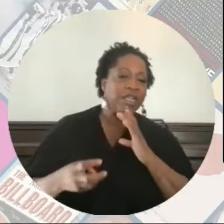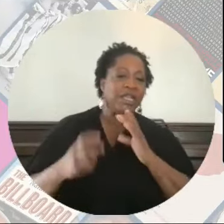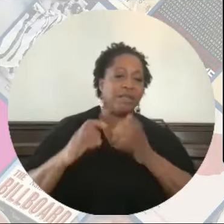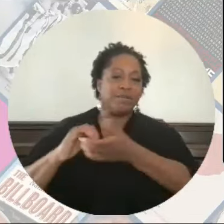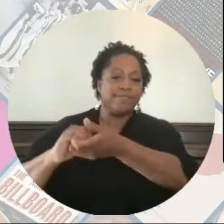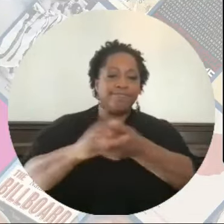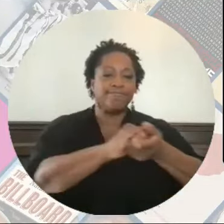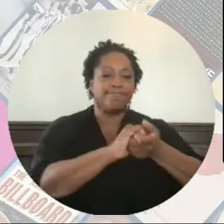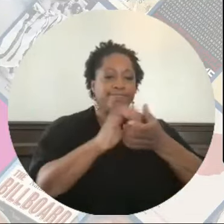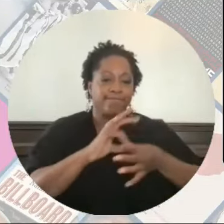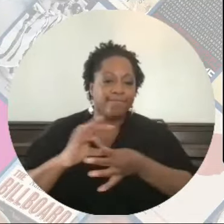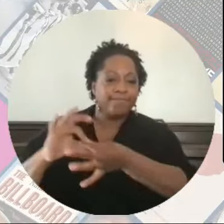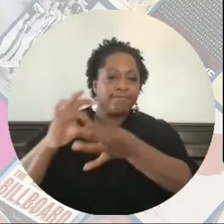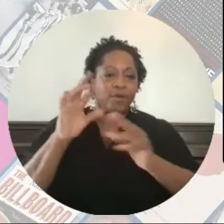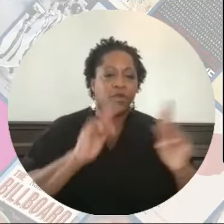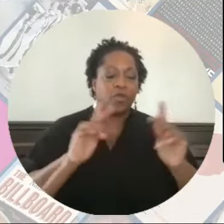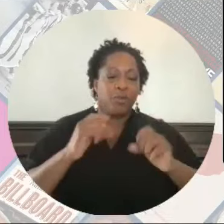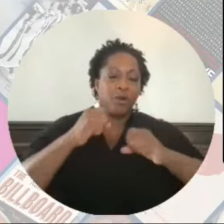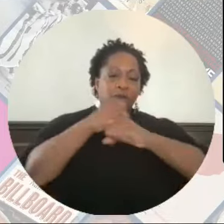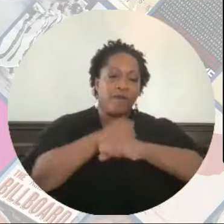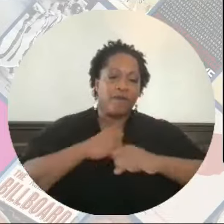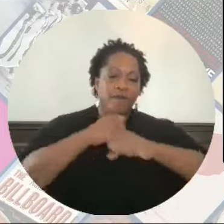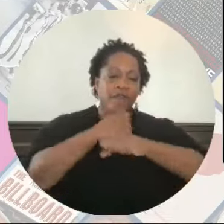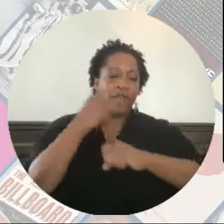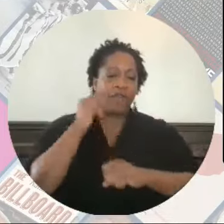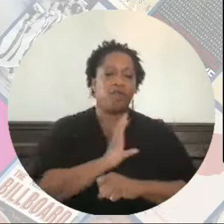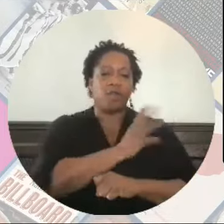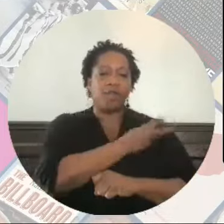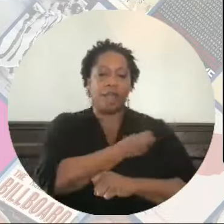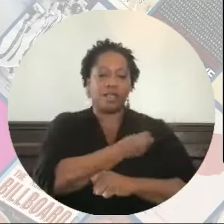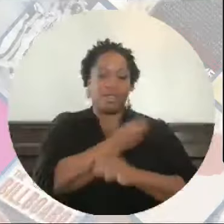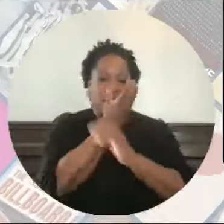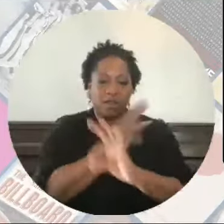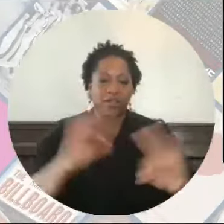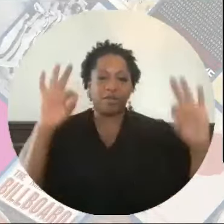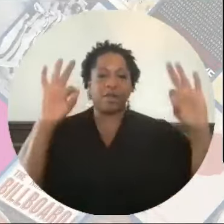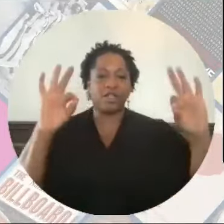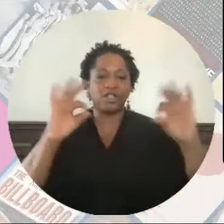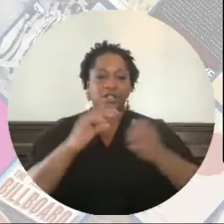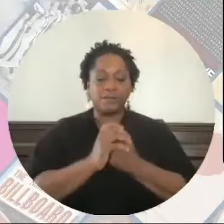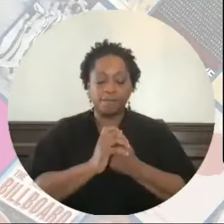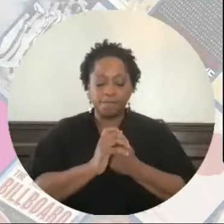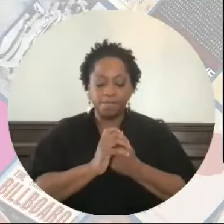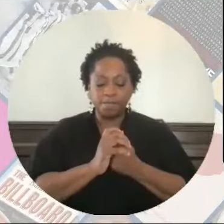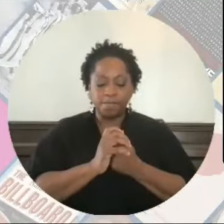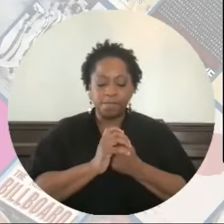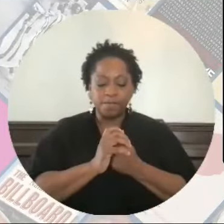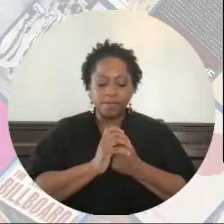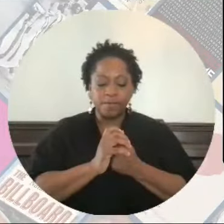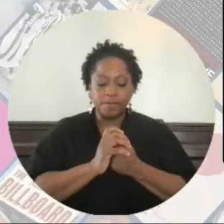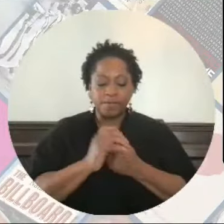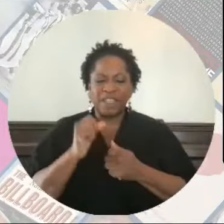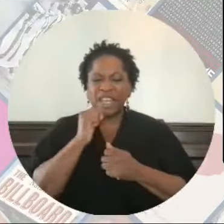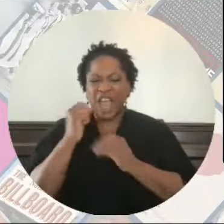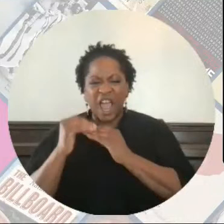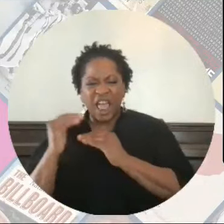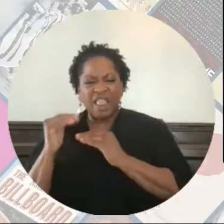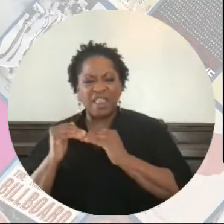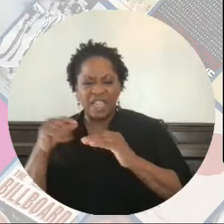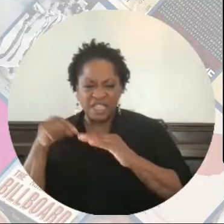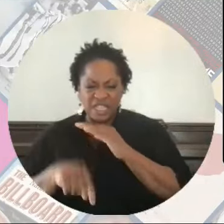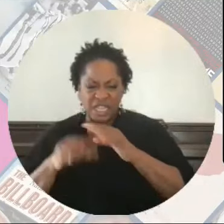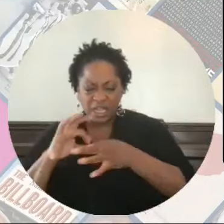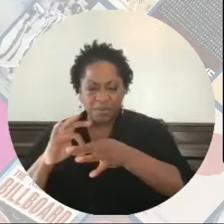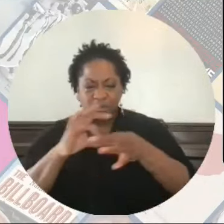solidarity with those fighting for Palestinian liberation. Not least in deep